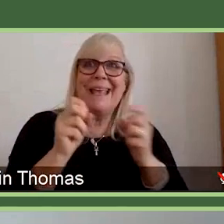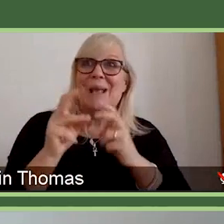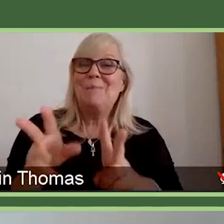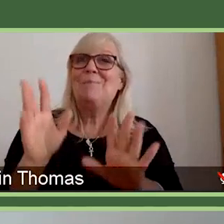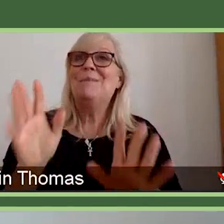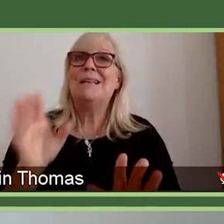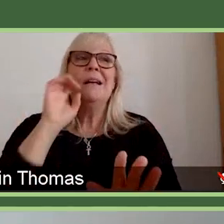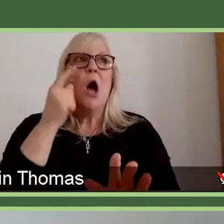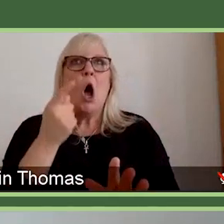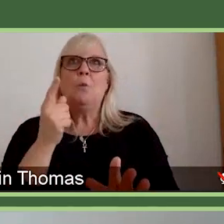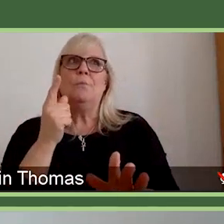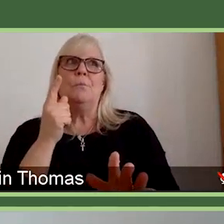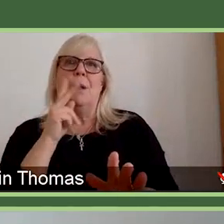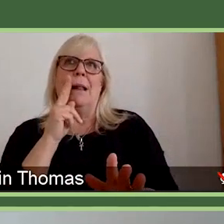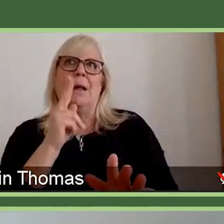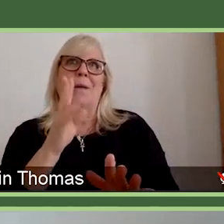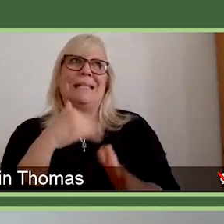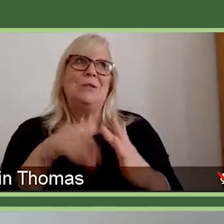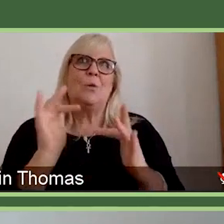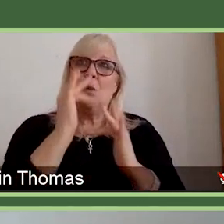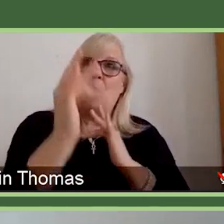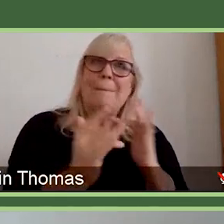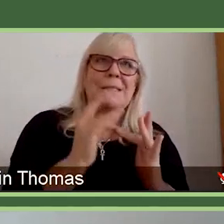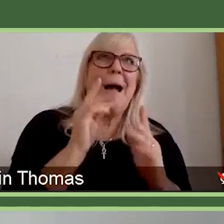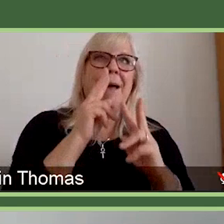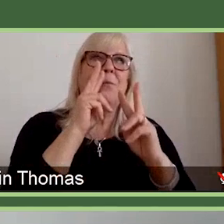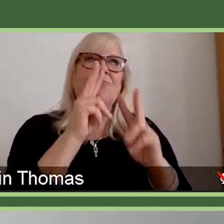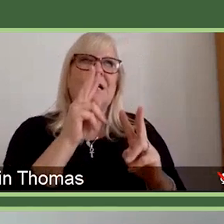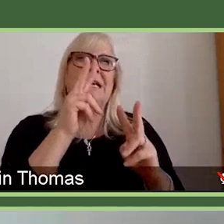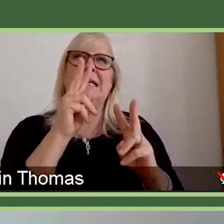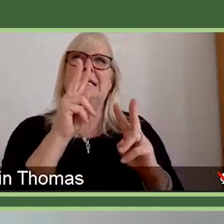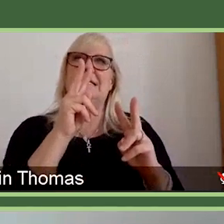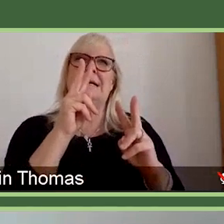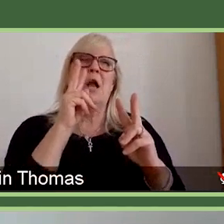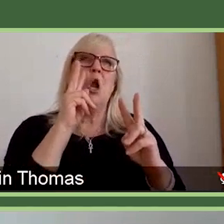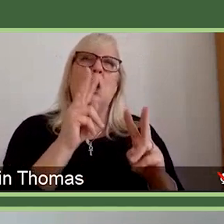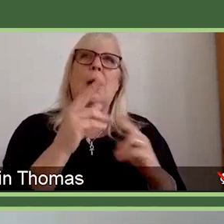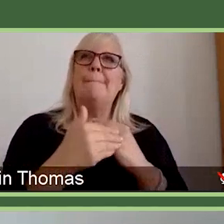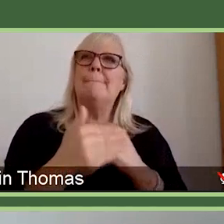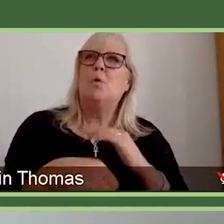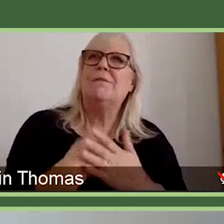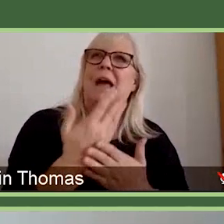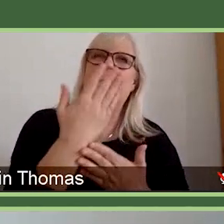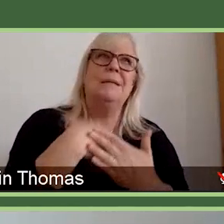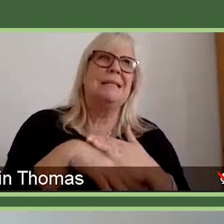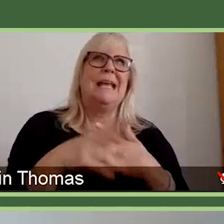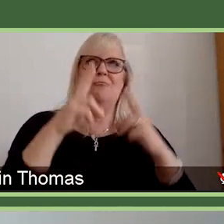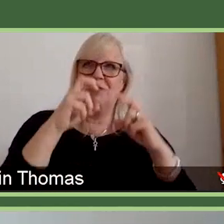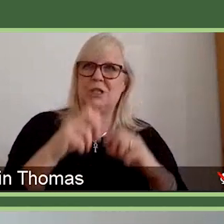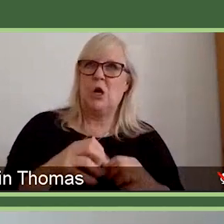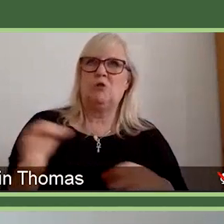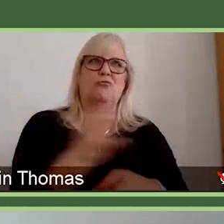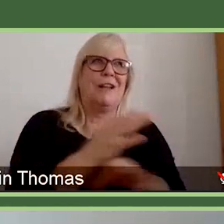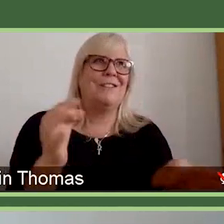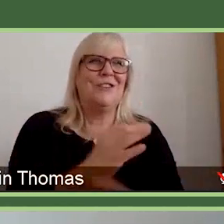and our social accounts for further developments in discovery research and welcome strategy. Thanks everybody. Enjoy the rest of your day.